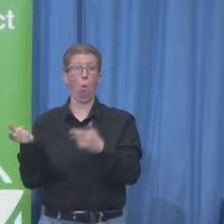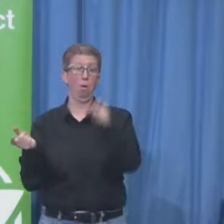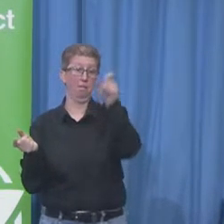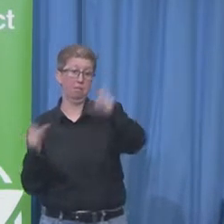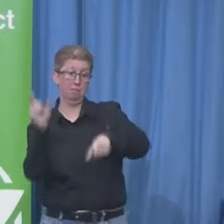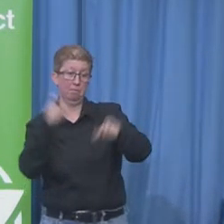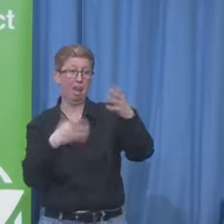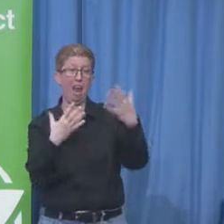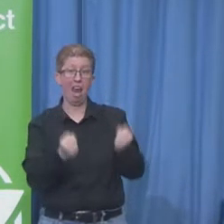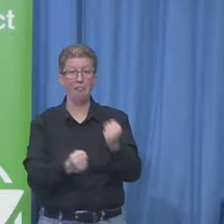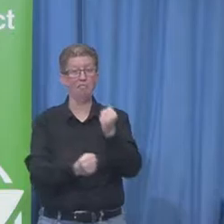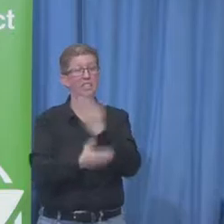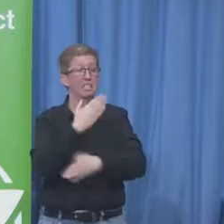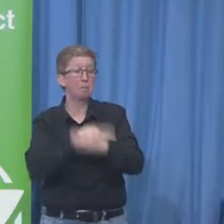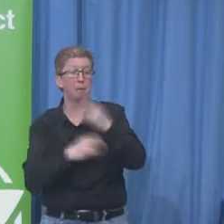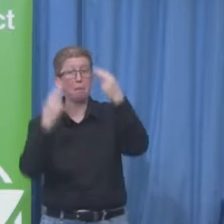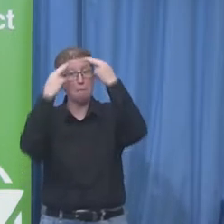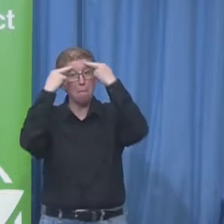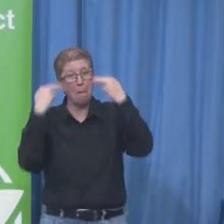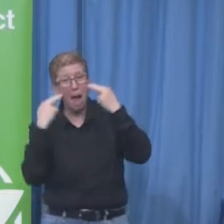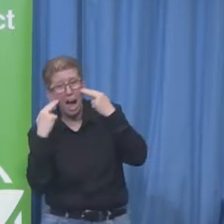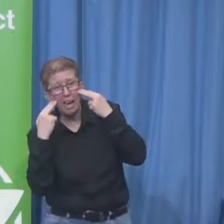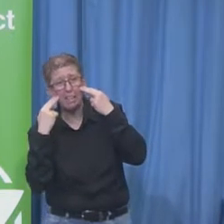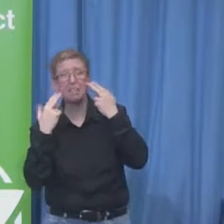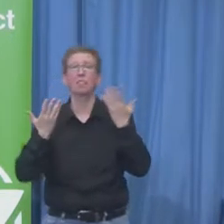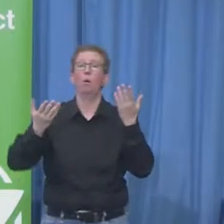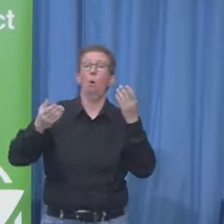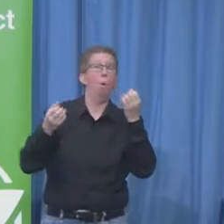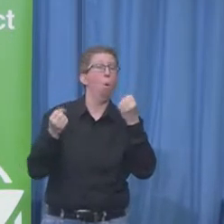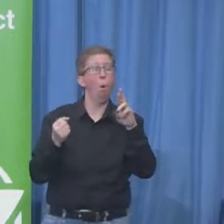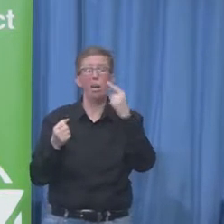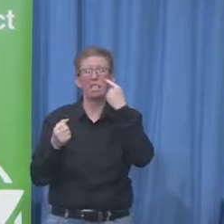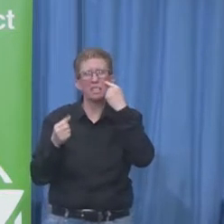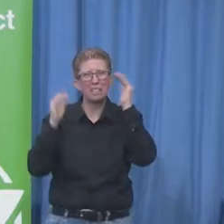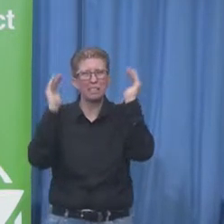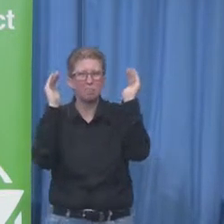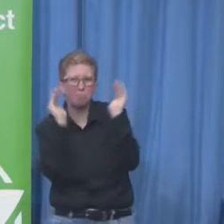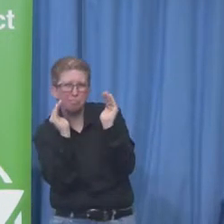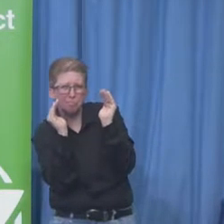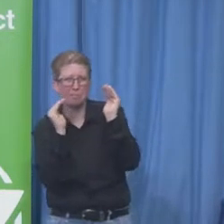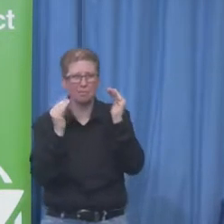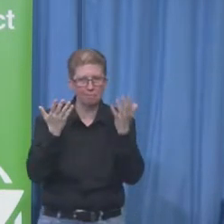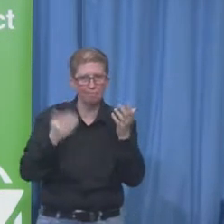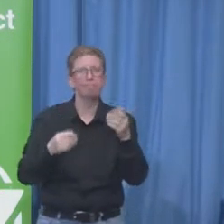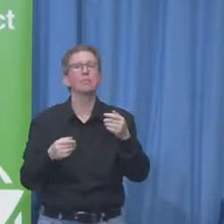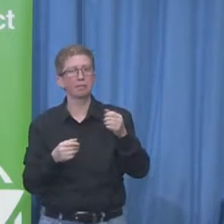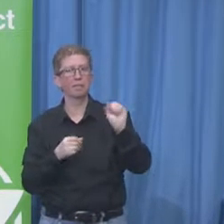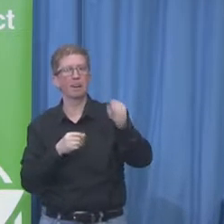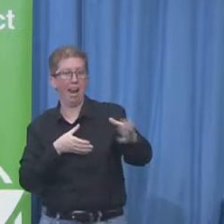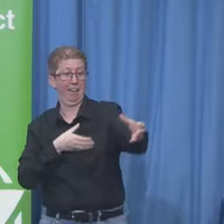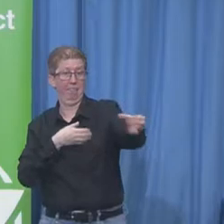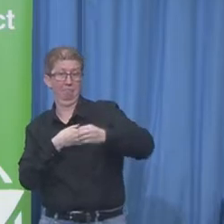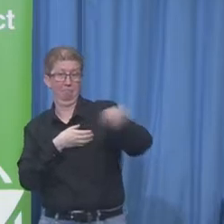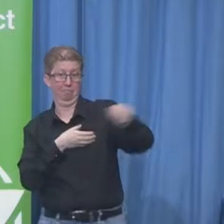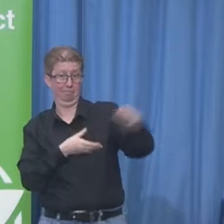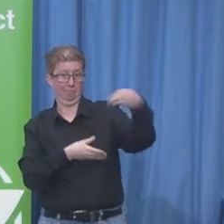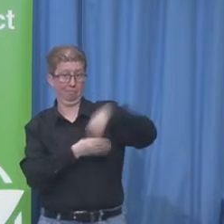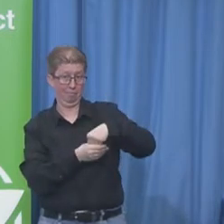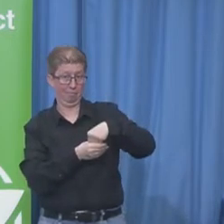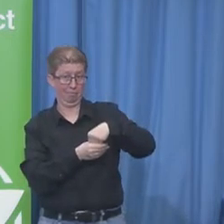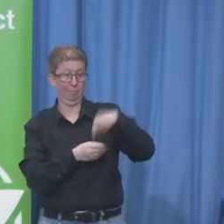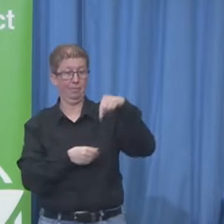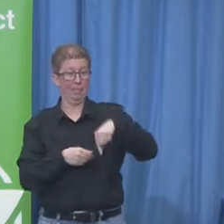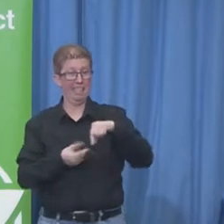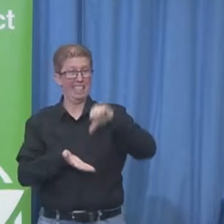in our technical assistance center. So think about how hard it is to be a technical engineer at Cisco and you're blind. We